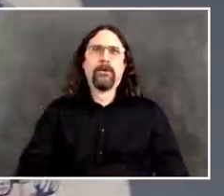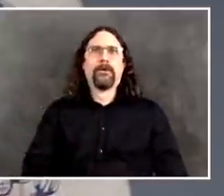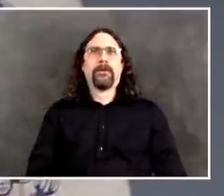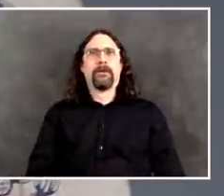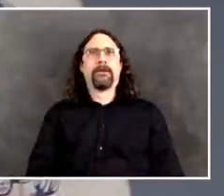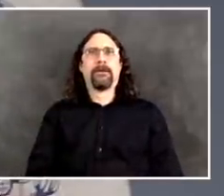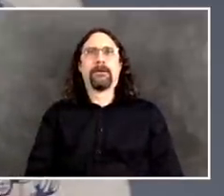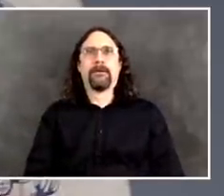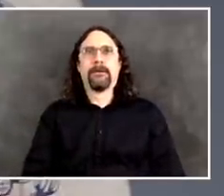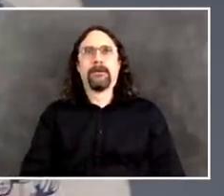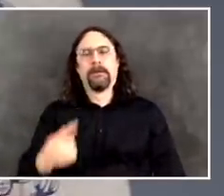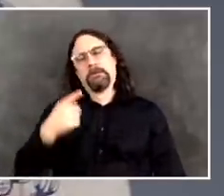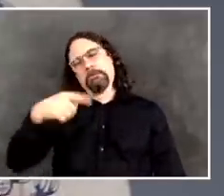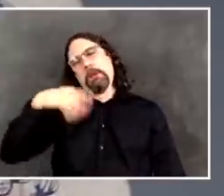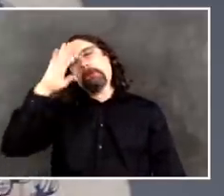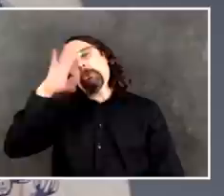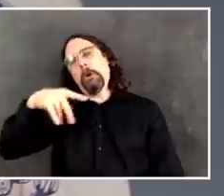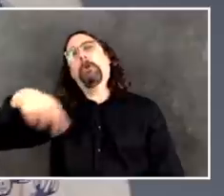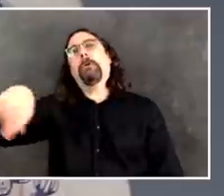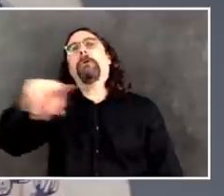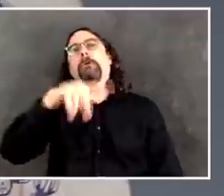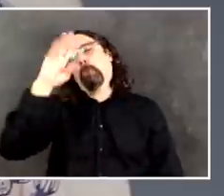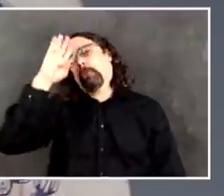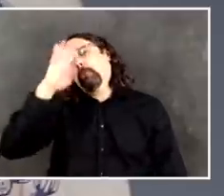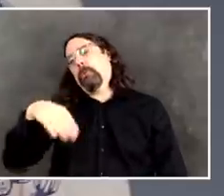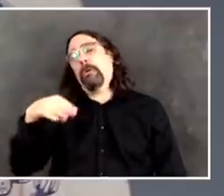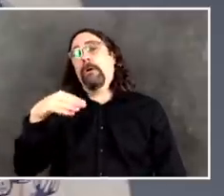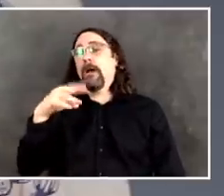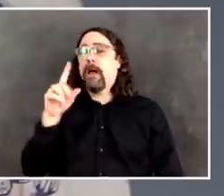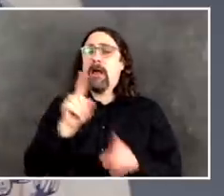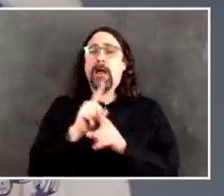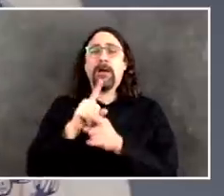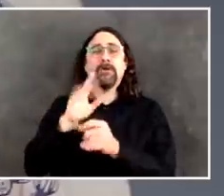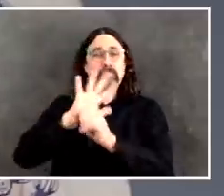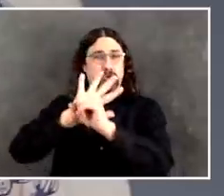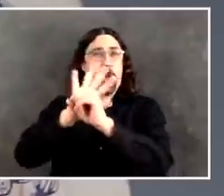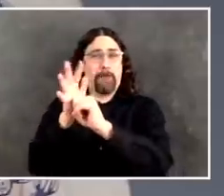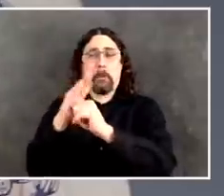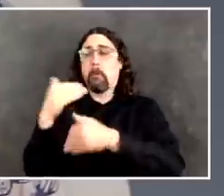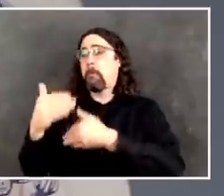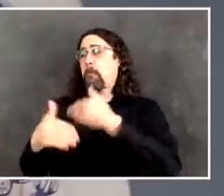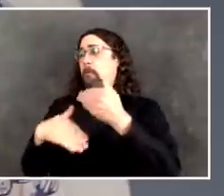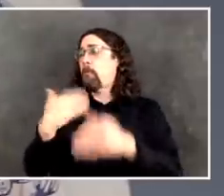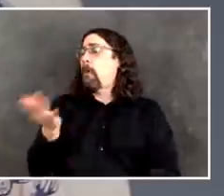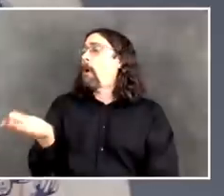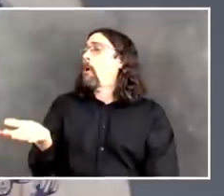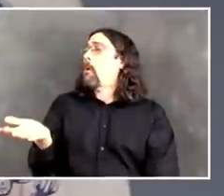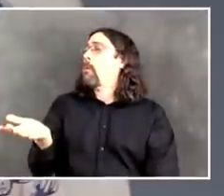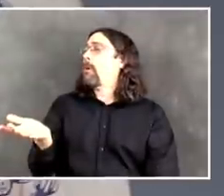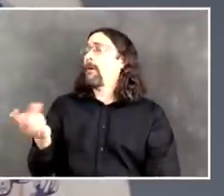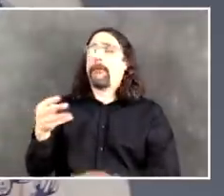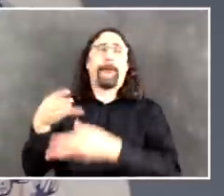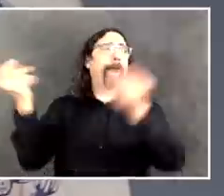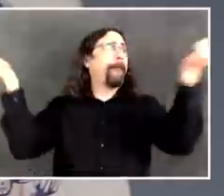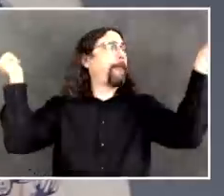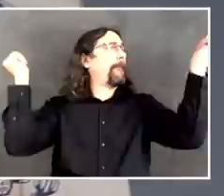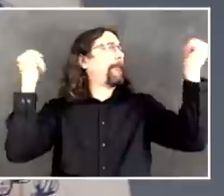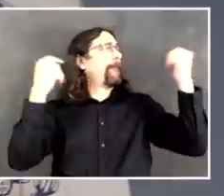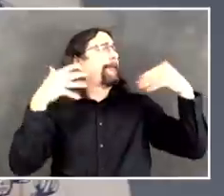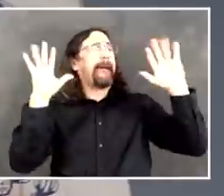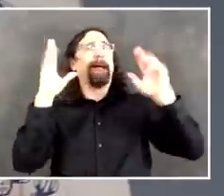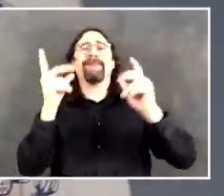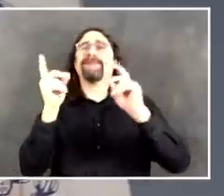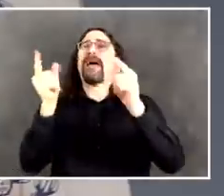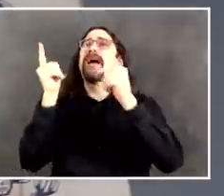And I do speak about this virus as an enemy because I think it's important to think about the fact that it's a fight that we all